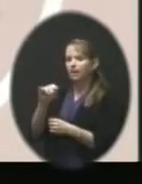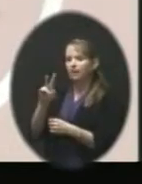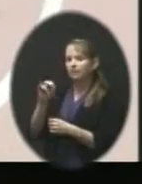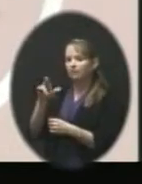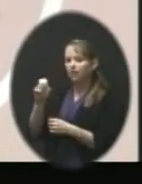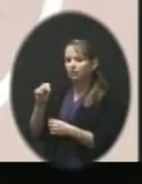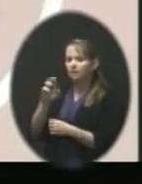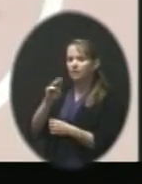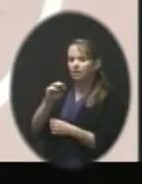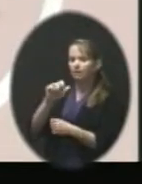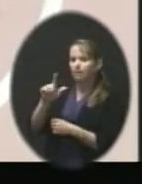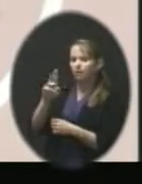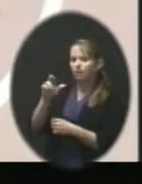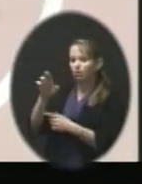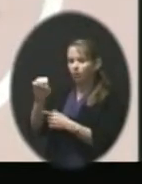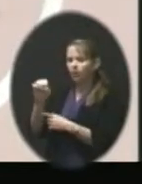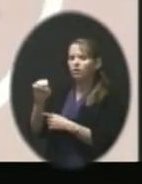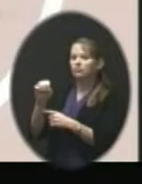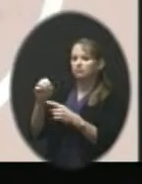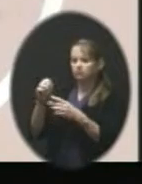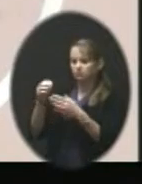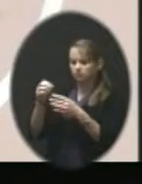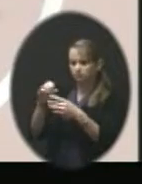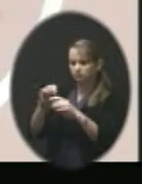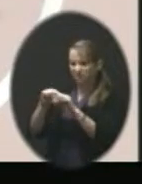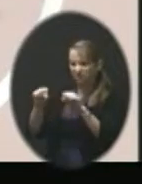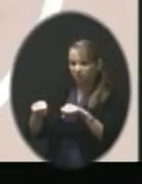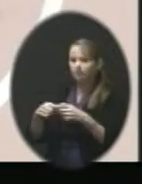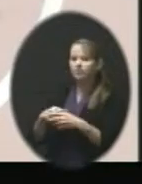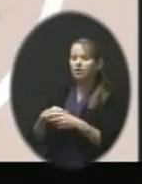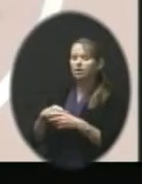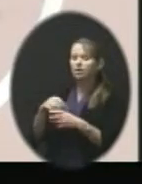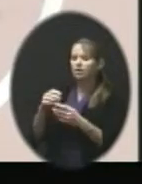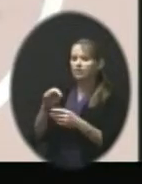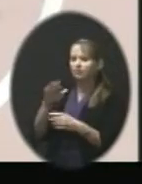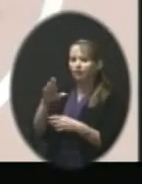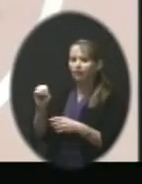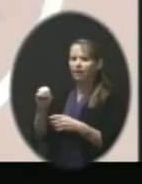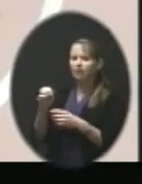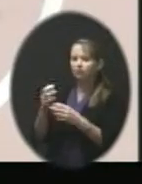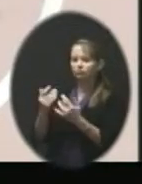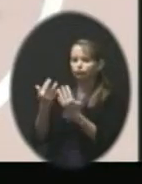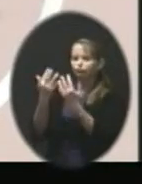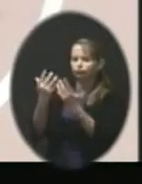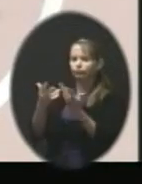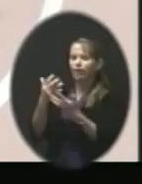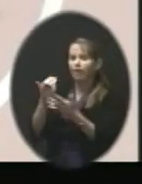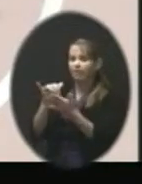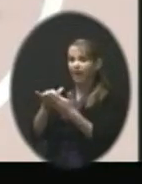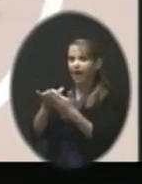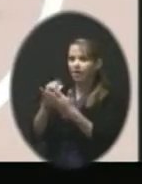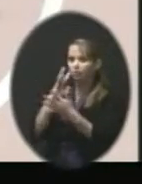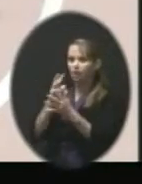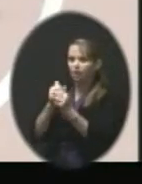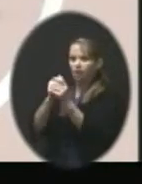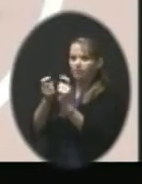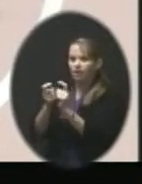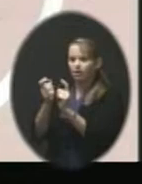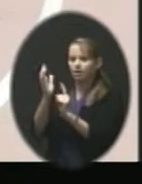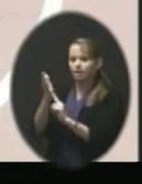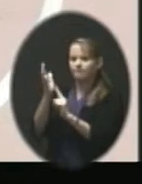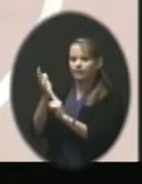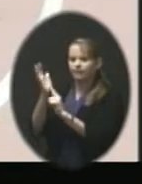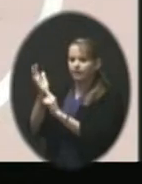We're all concerned about viruses that are going around. That appliance that does that updates every five minutes. It's getting